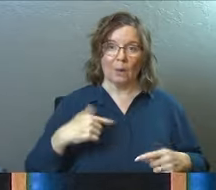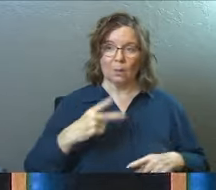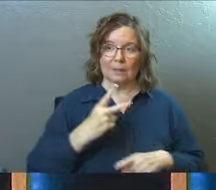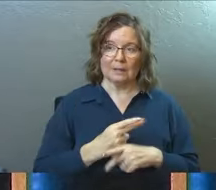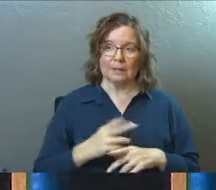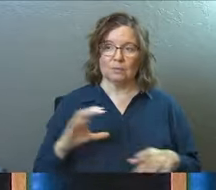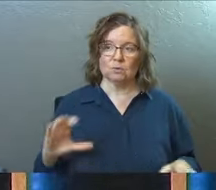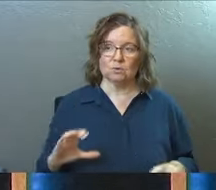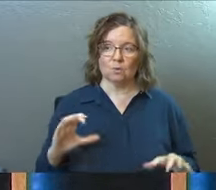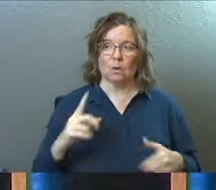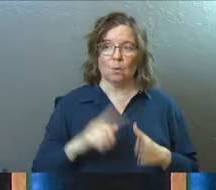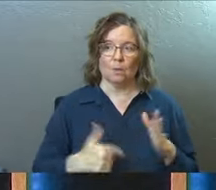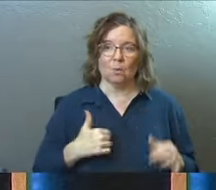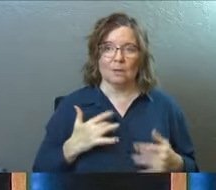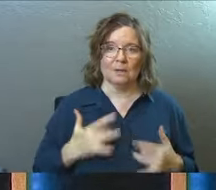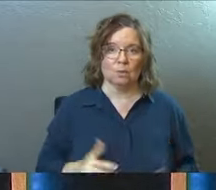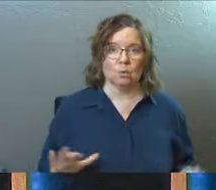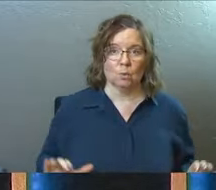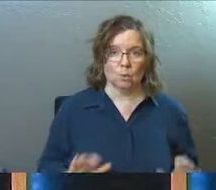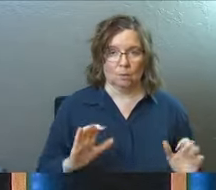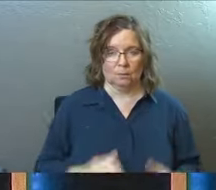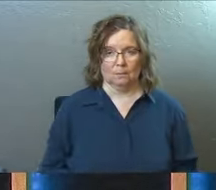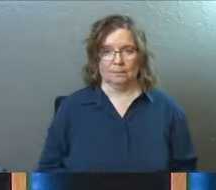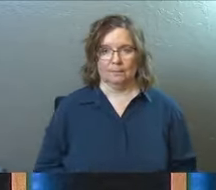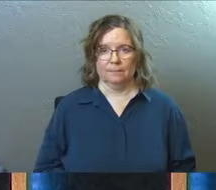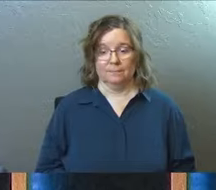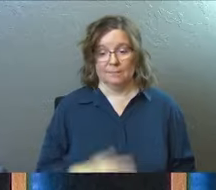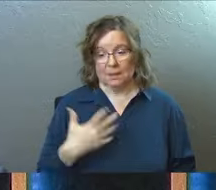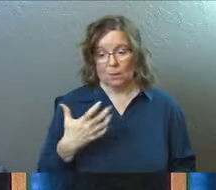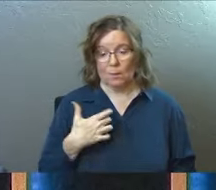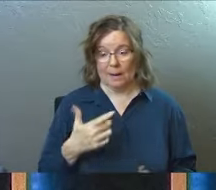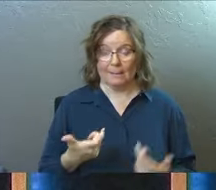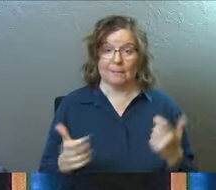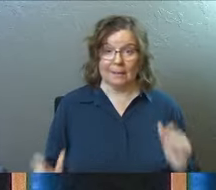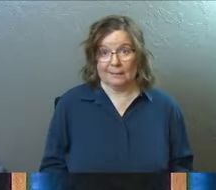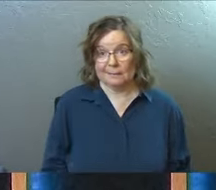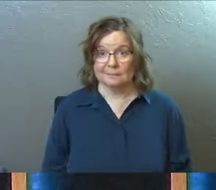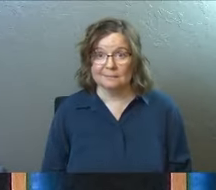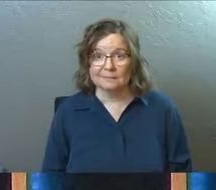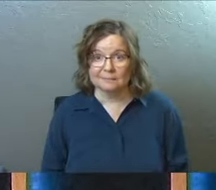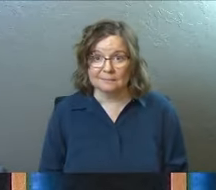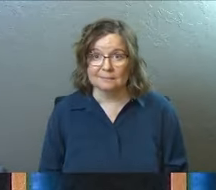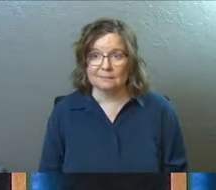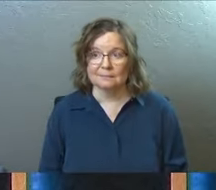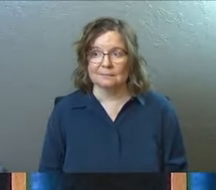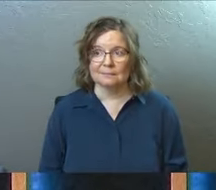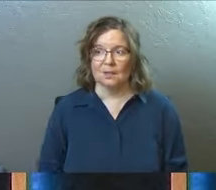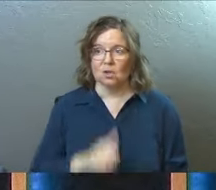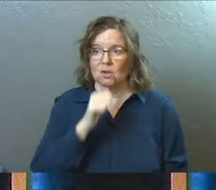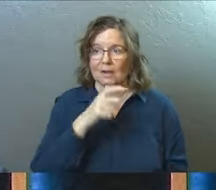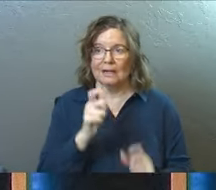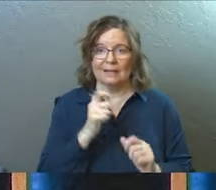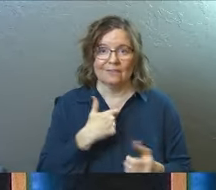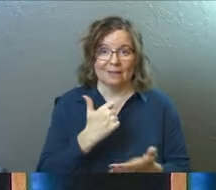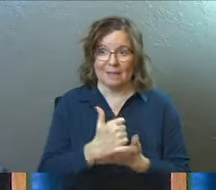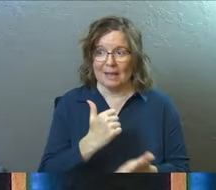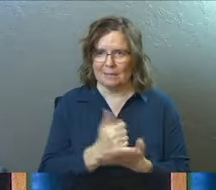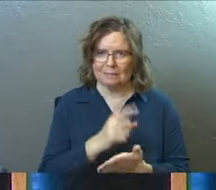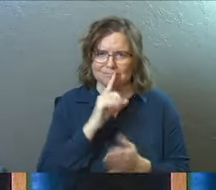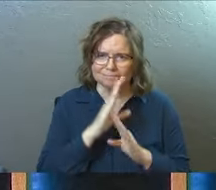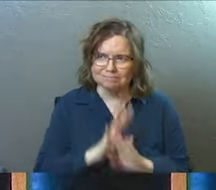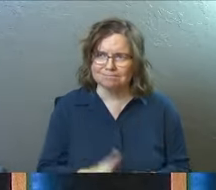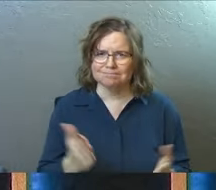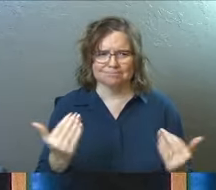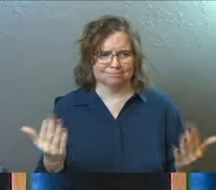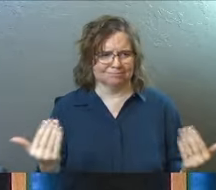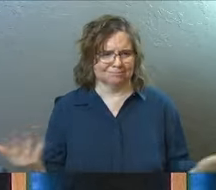keep doing what we do. Cause we want to be big and you're not giving me amens like I